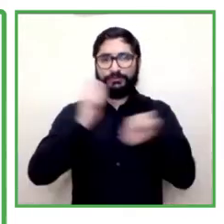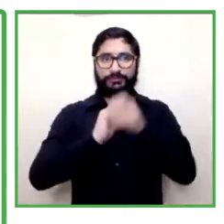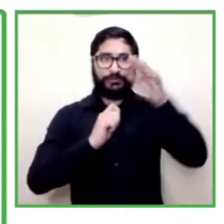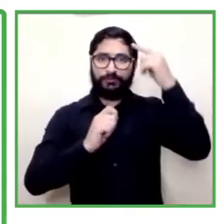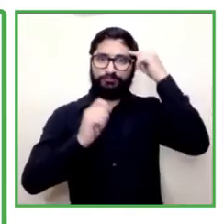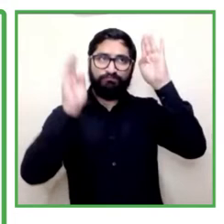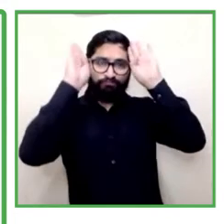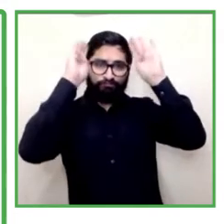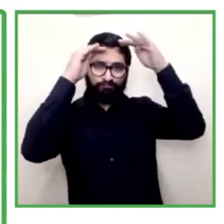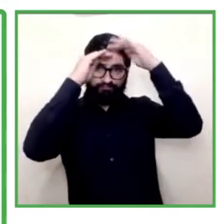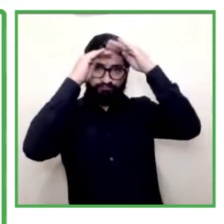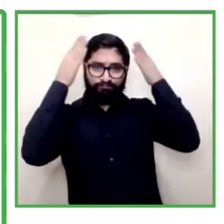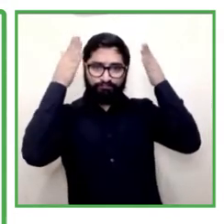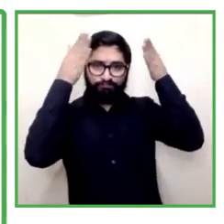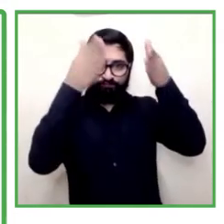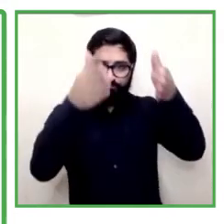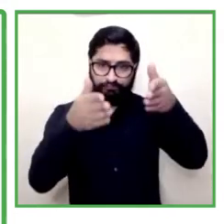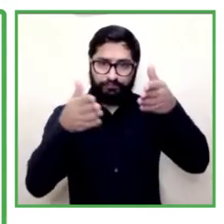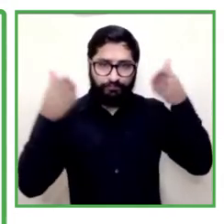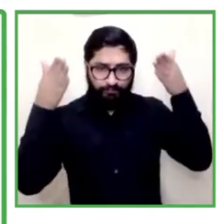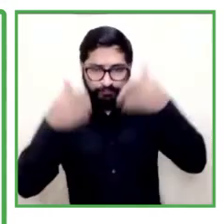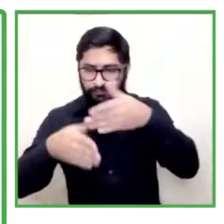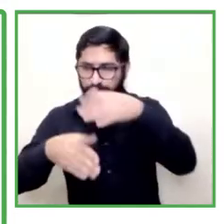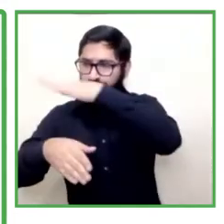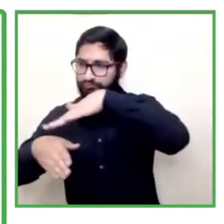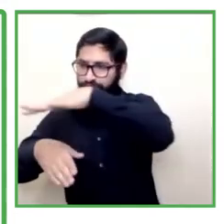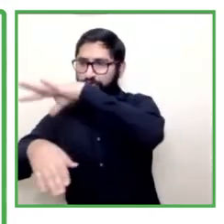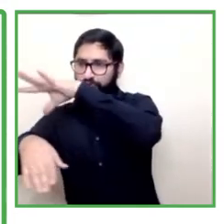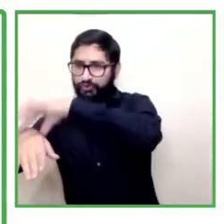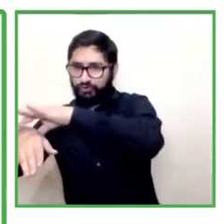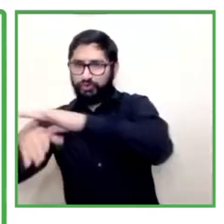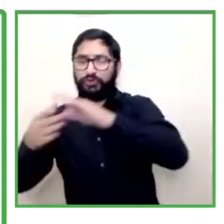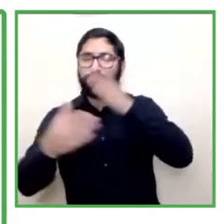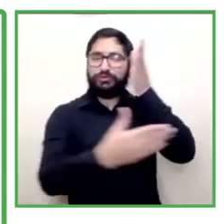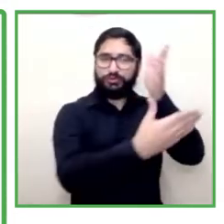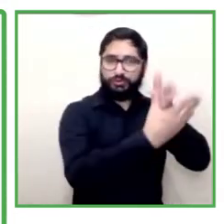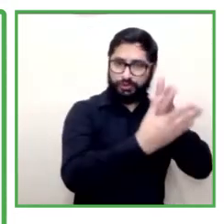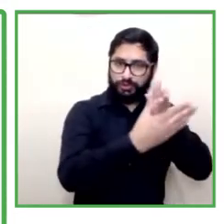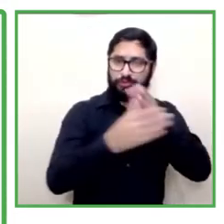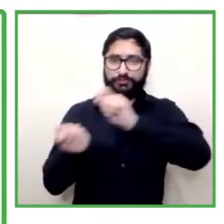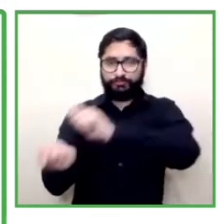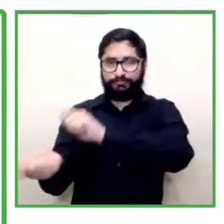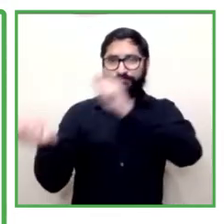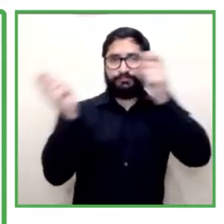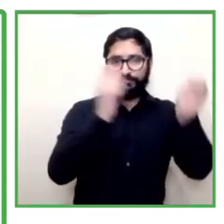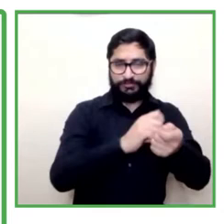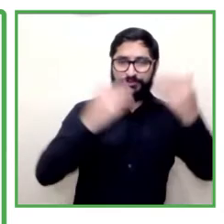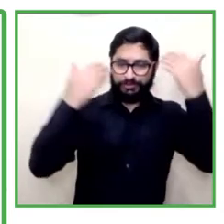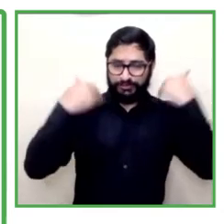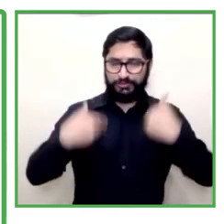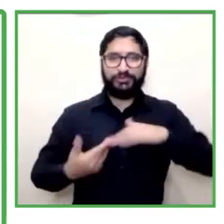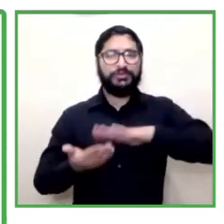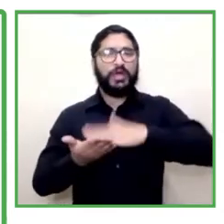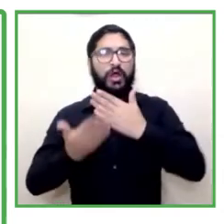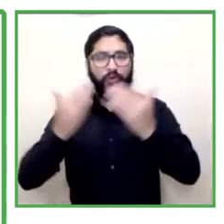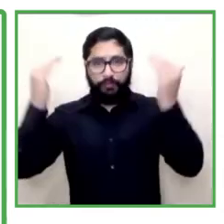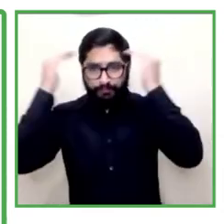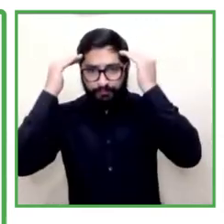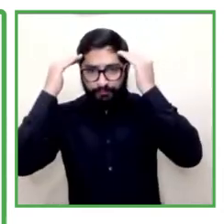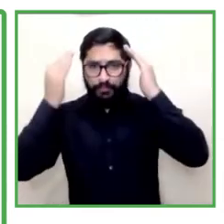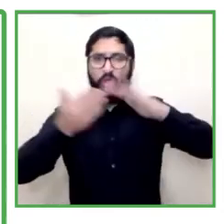paradigm of the biomedical model we've created these networks and within